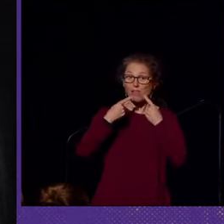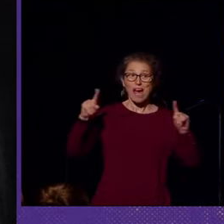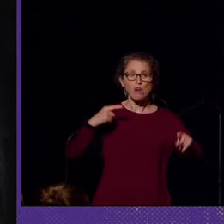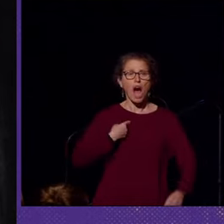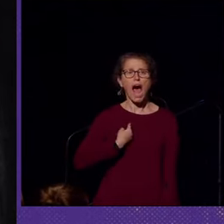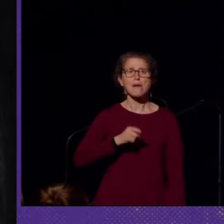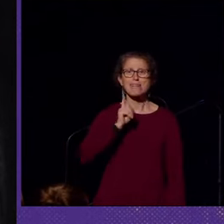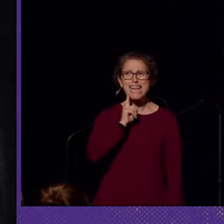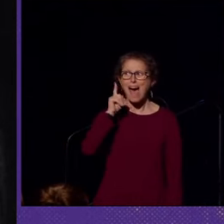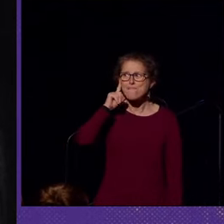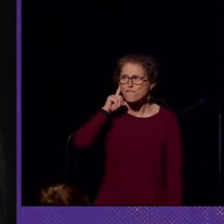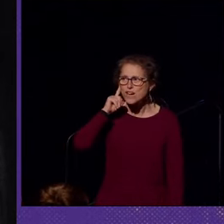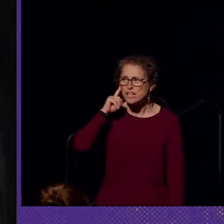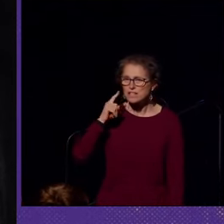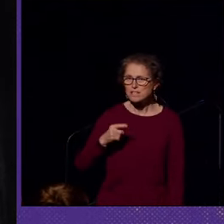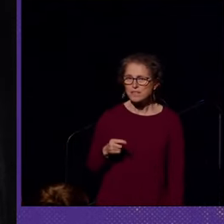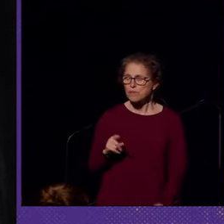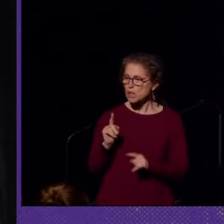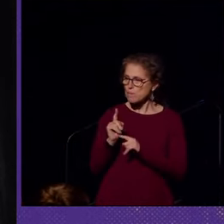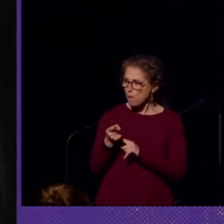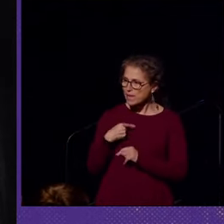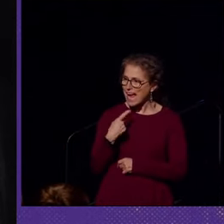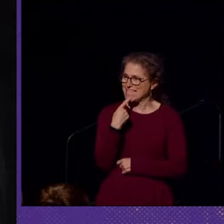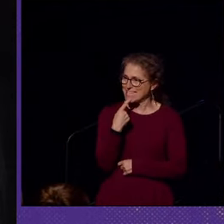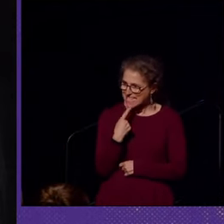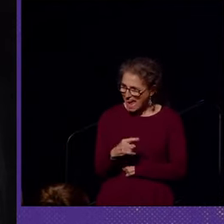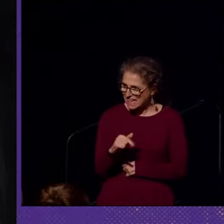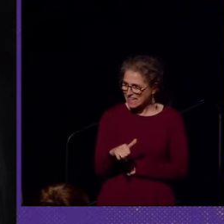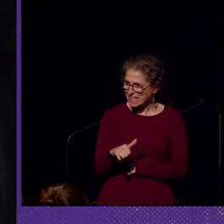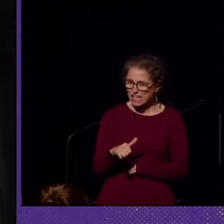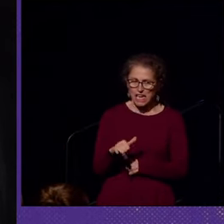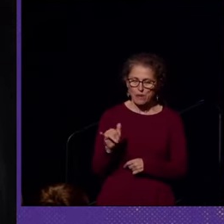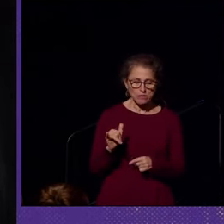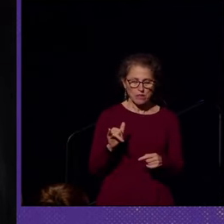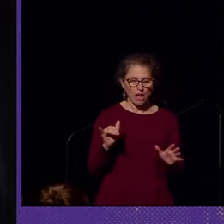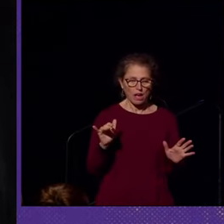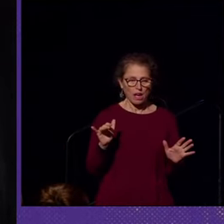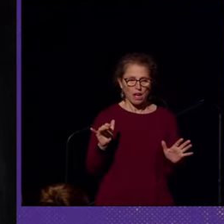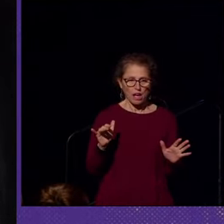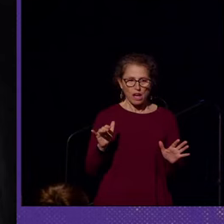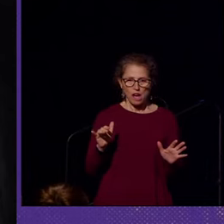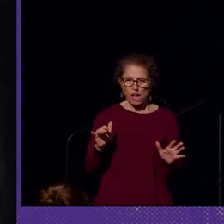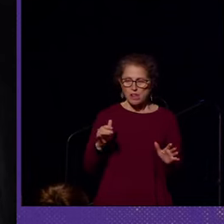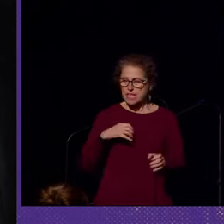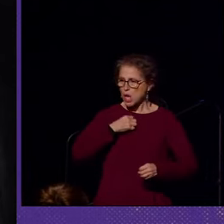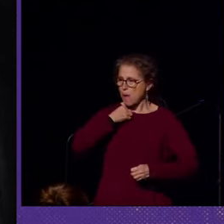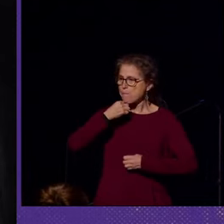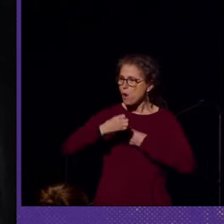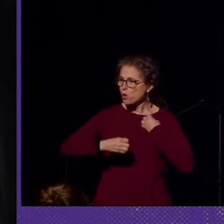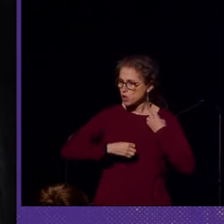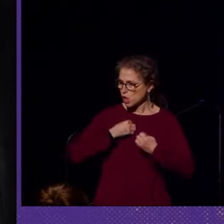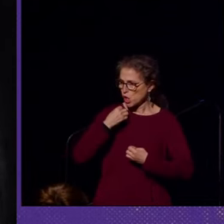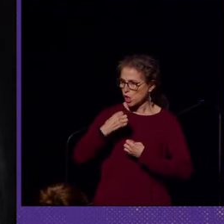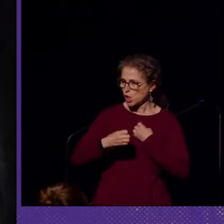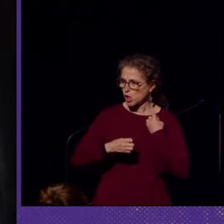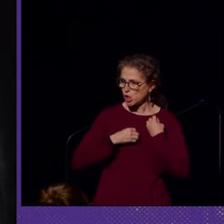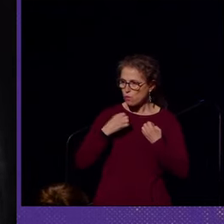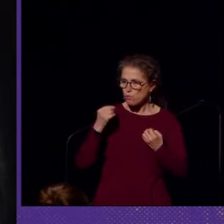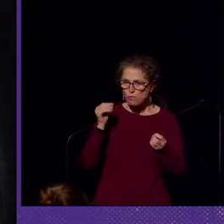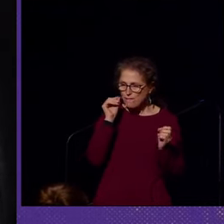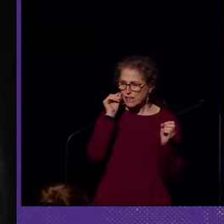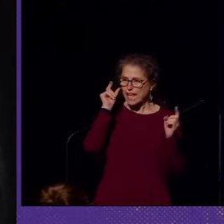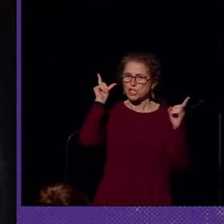I'm deaf. And the moment I said it, it was like this emotional revelation.